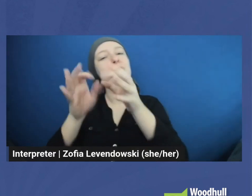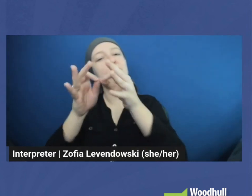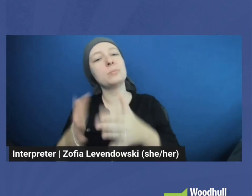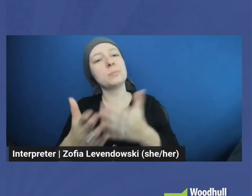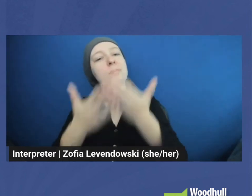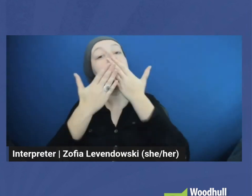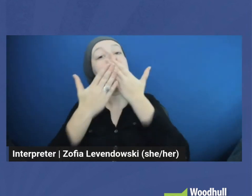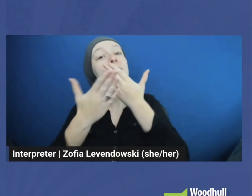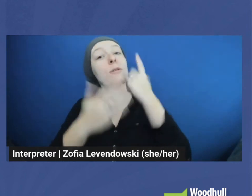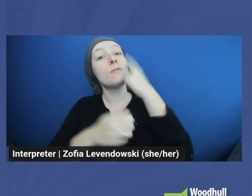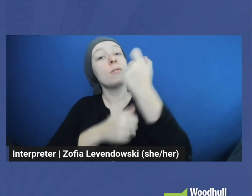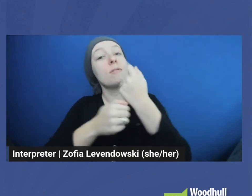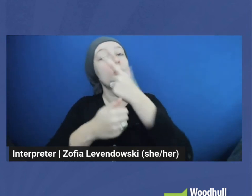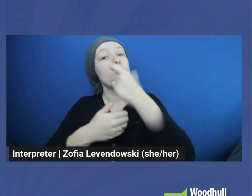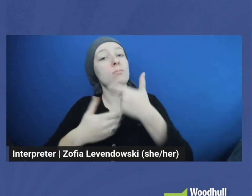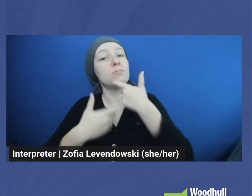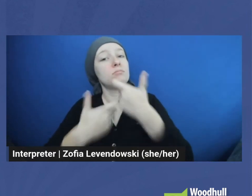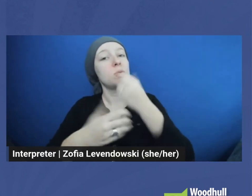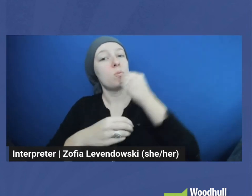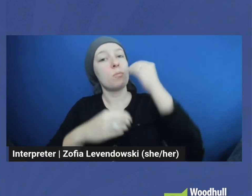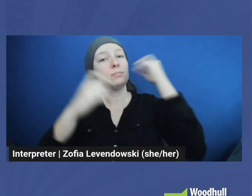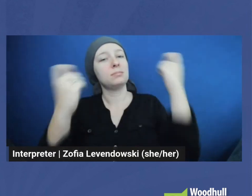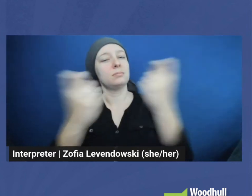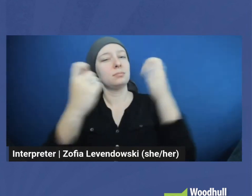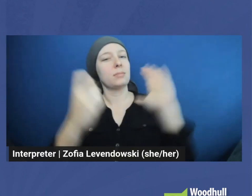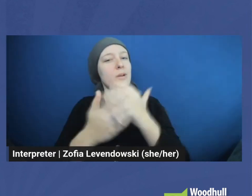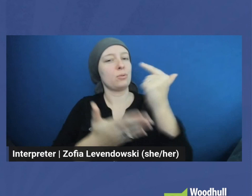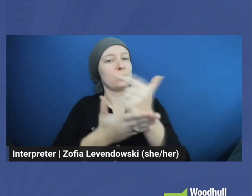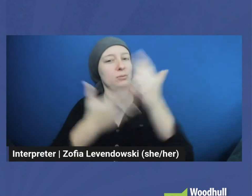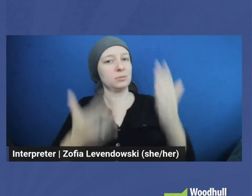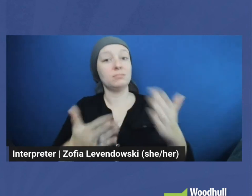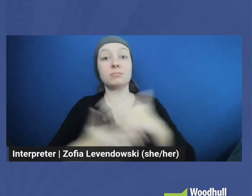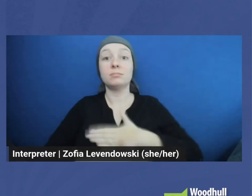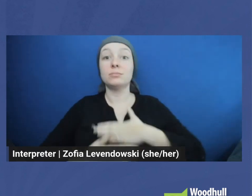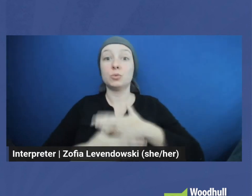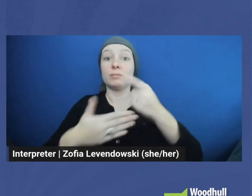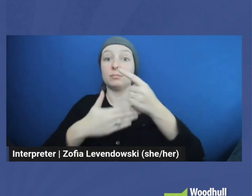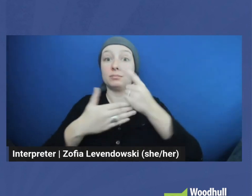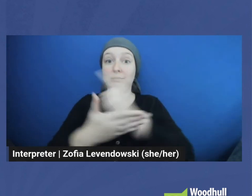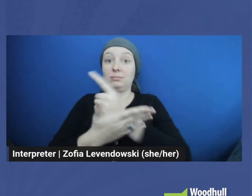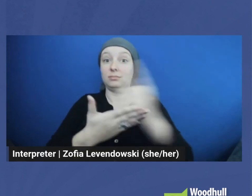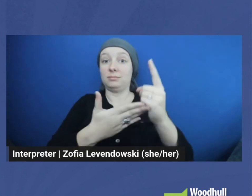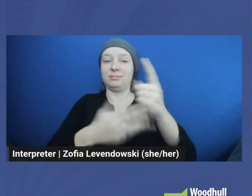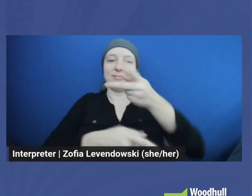thank you for joining us today and celebrating our graduates. Have a wonderful rest of the week and take care.